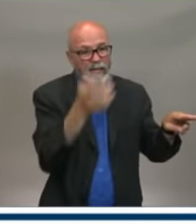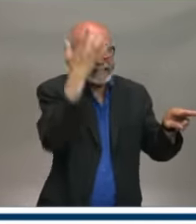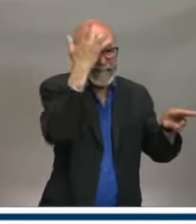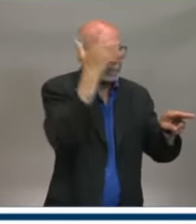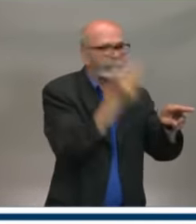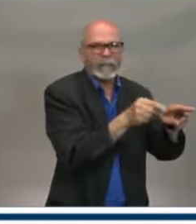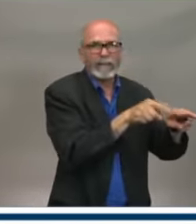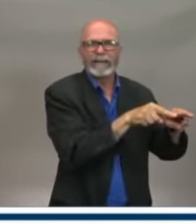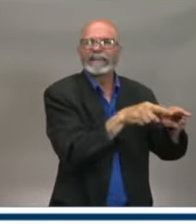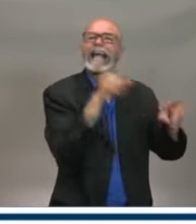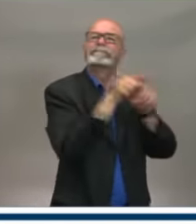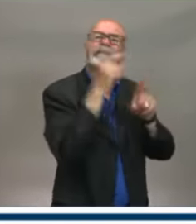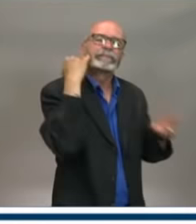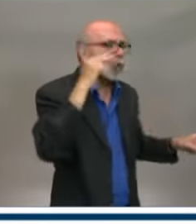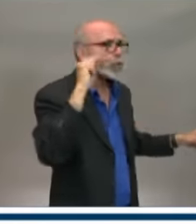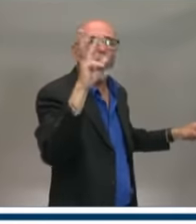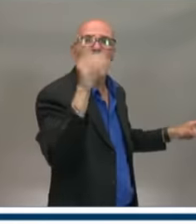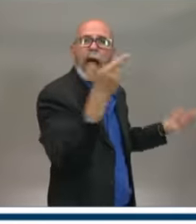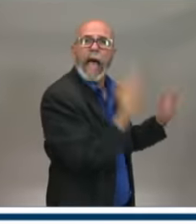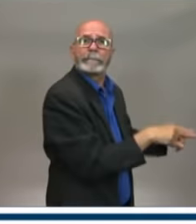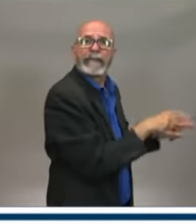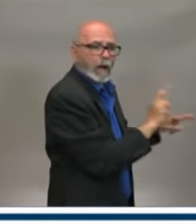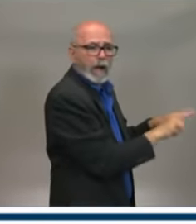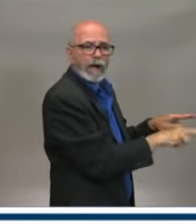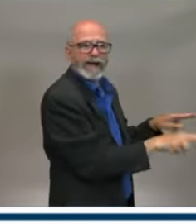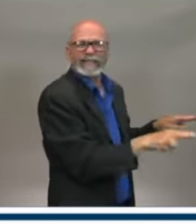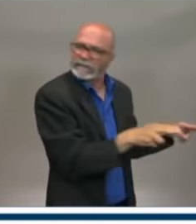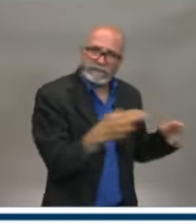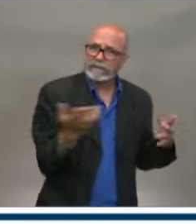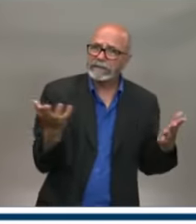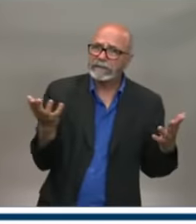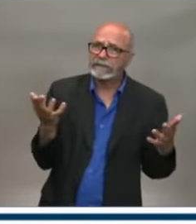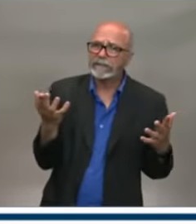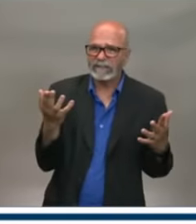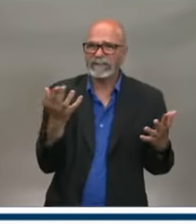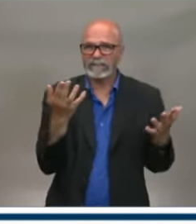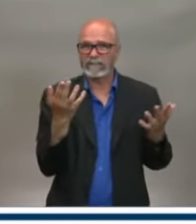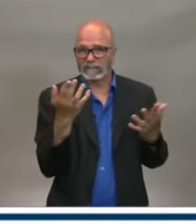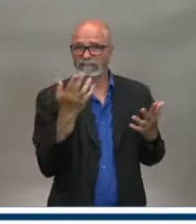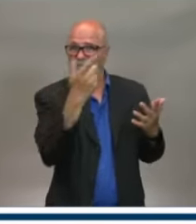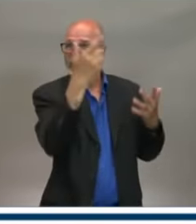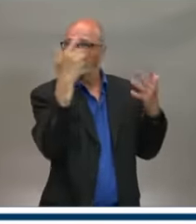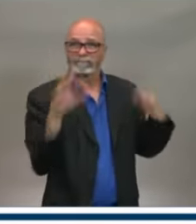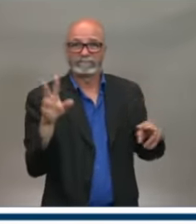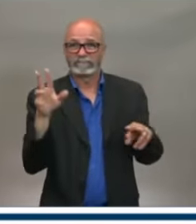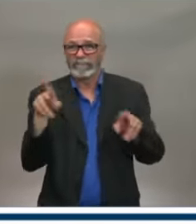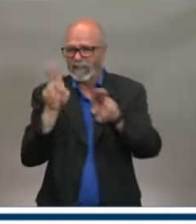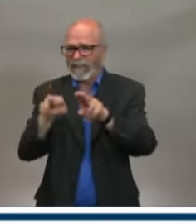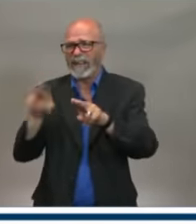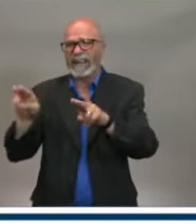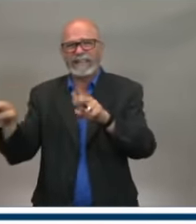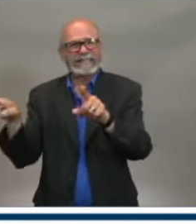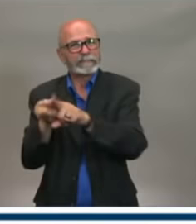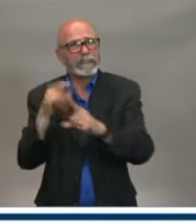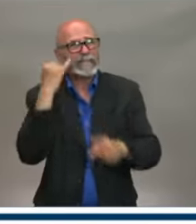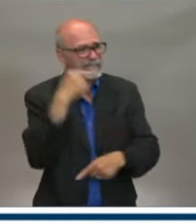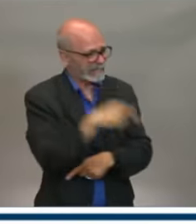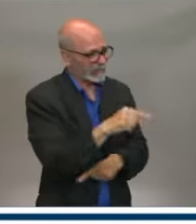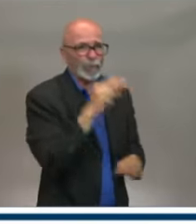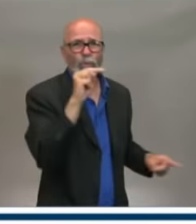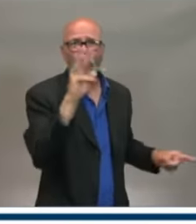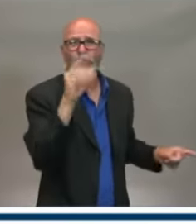wondering if you kind of stand by what happened at Northwood, allowing them to share rooms. And if this is something that might be addressed, should we have a second wave?